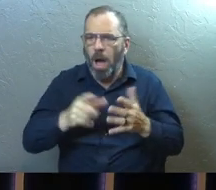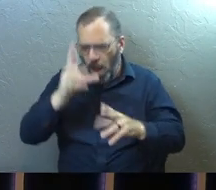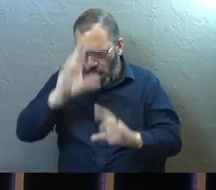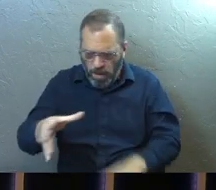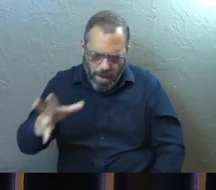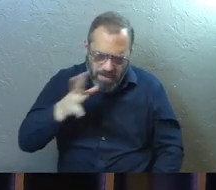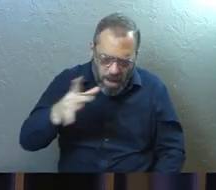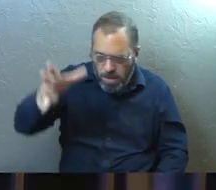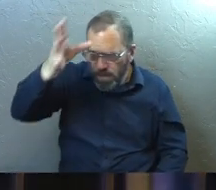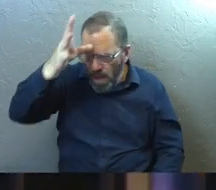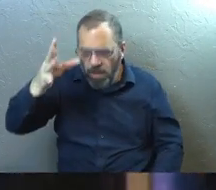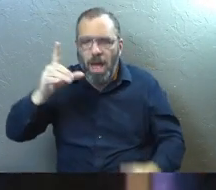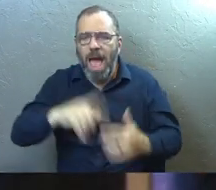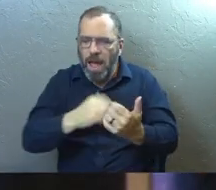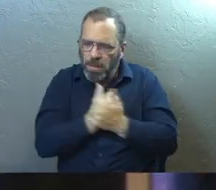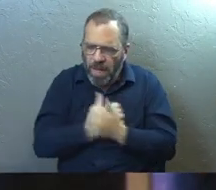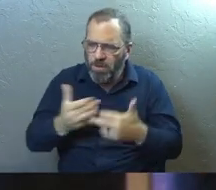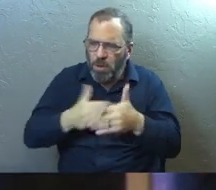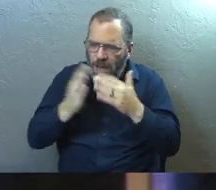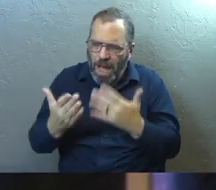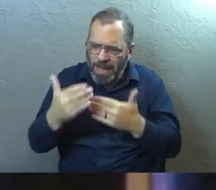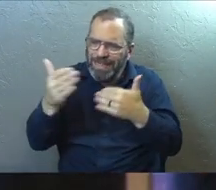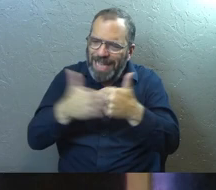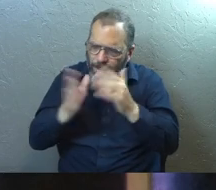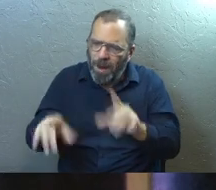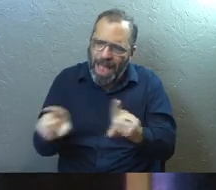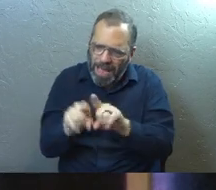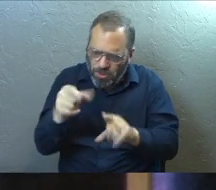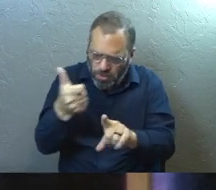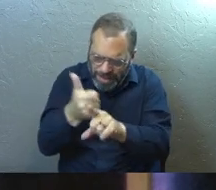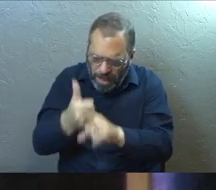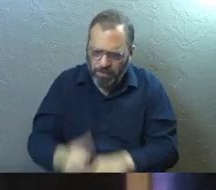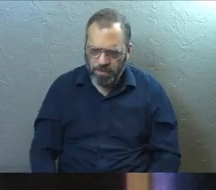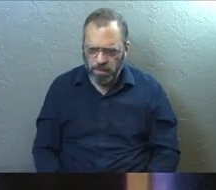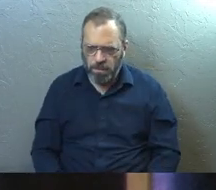Honor your father and mother and love your neighbor as yourself.